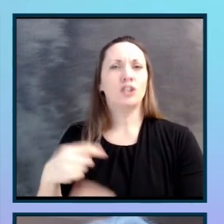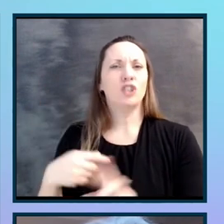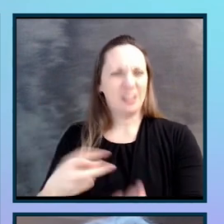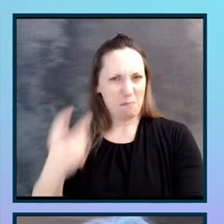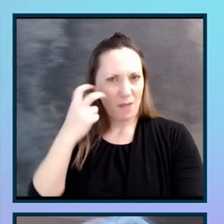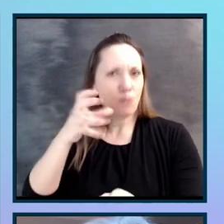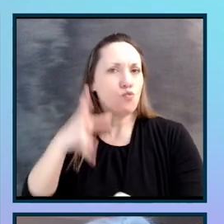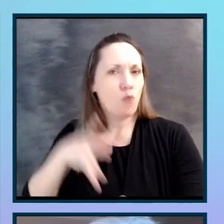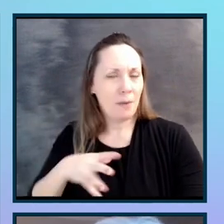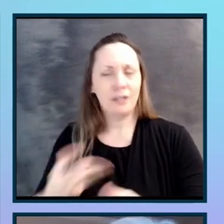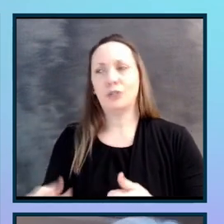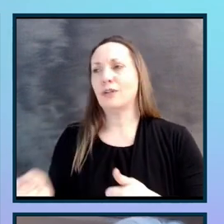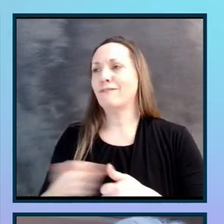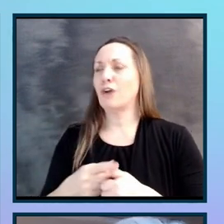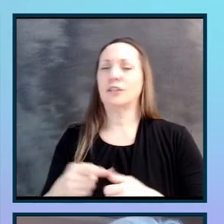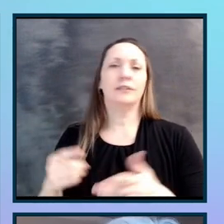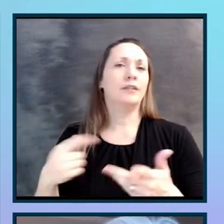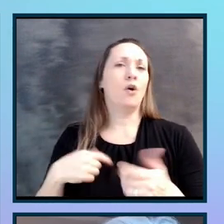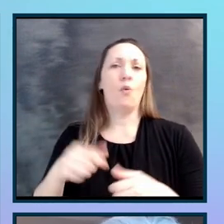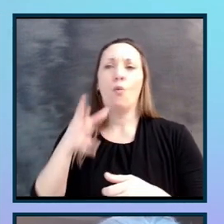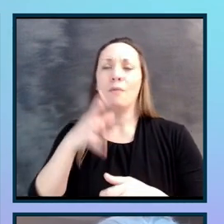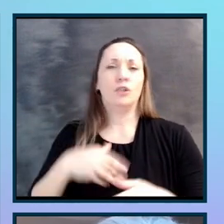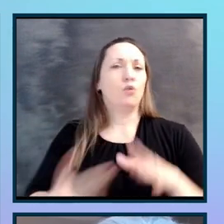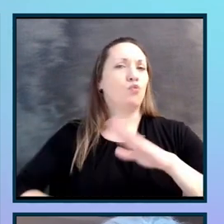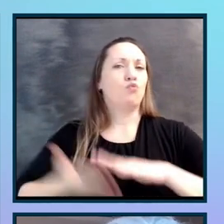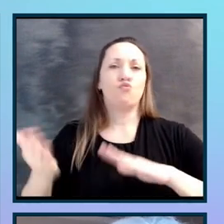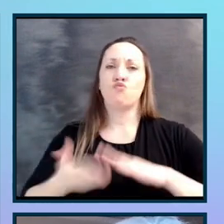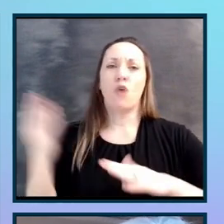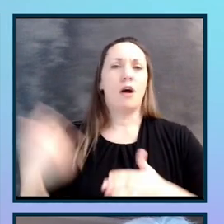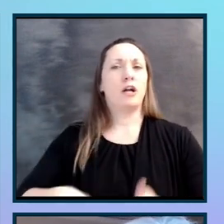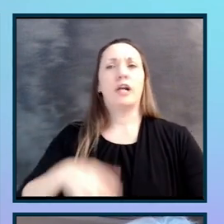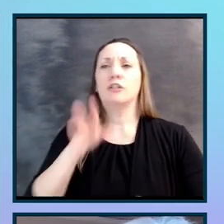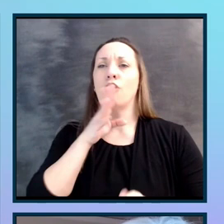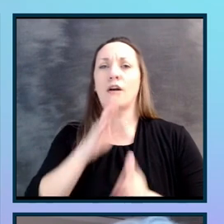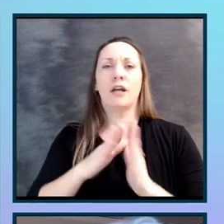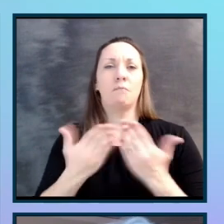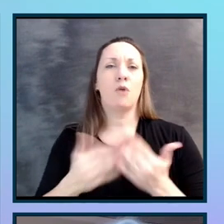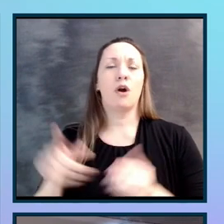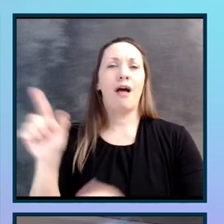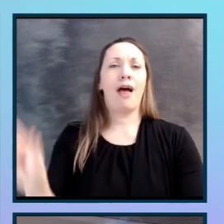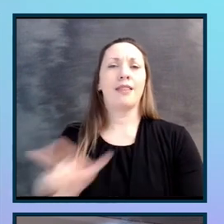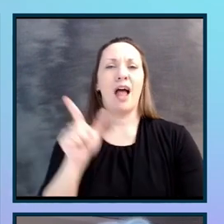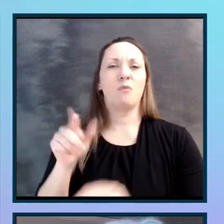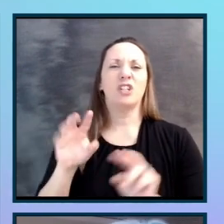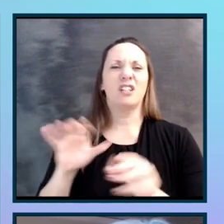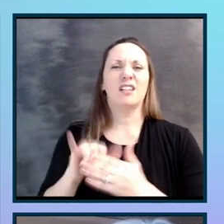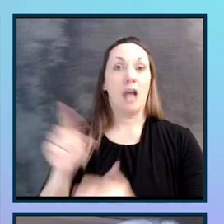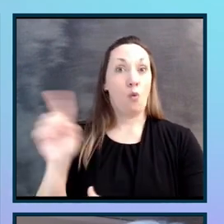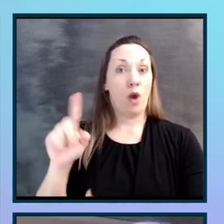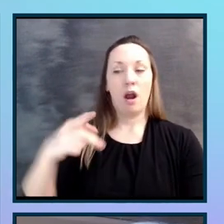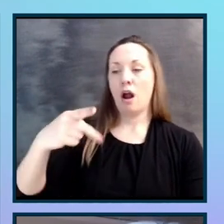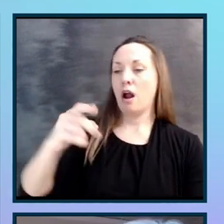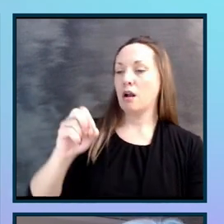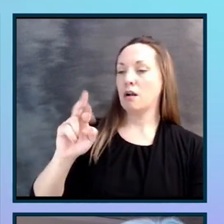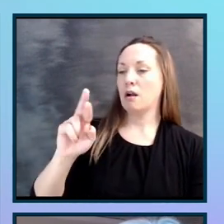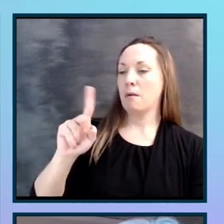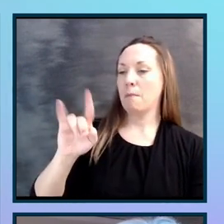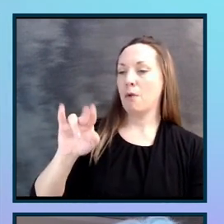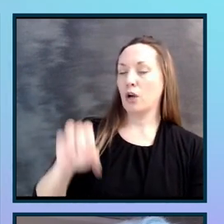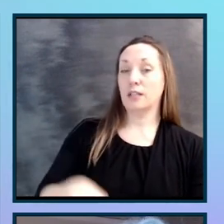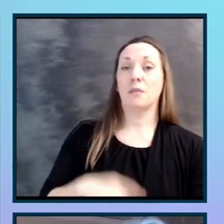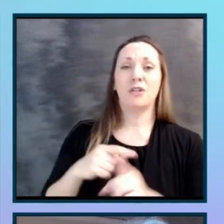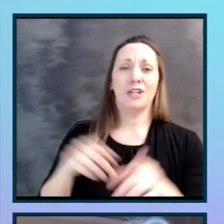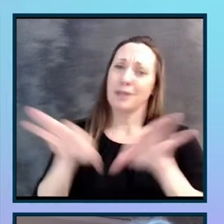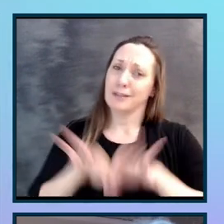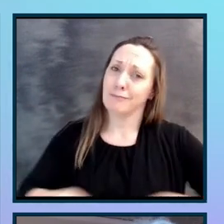American Council of the Blind, first woman to run a talking book library, which she does at Perkins. And she has been instrumental to